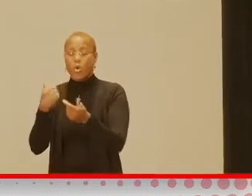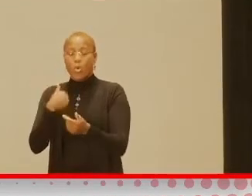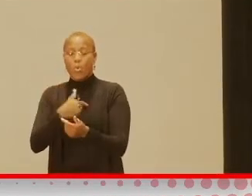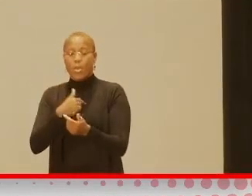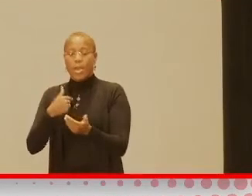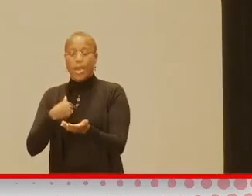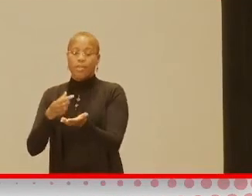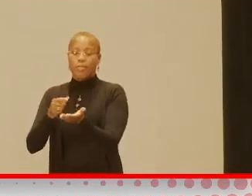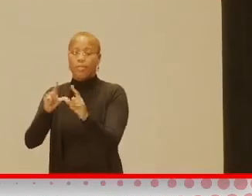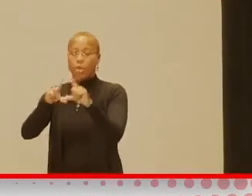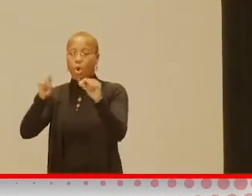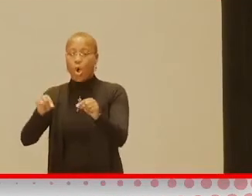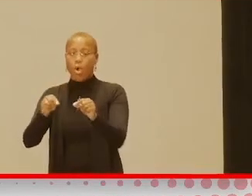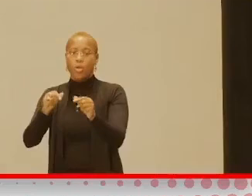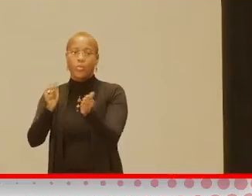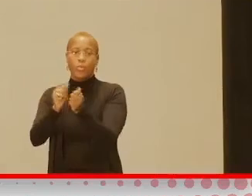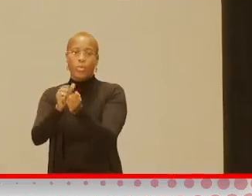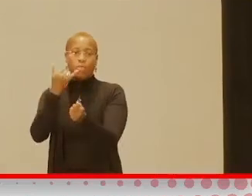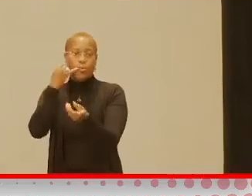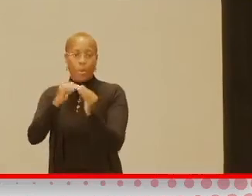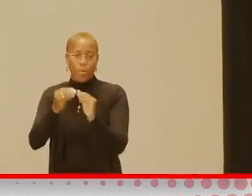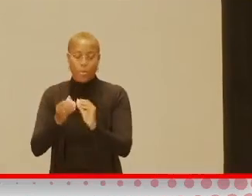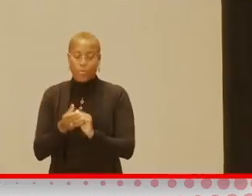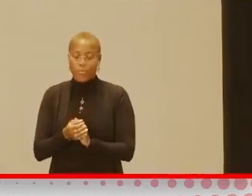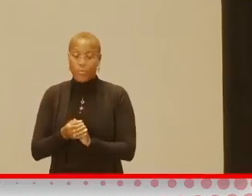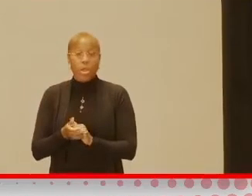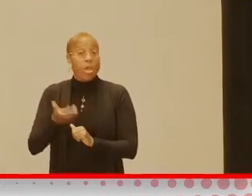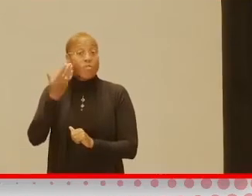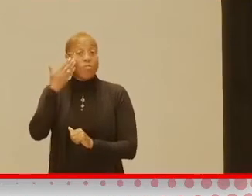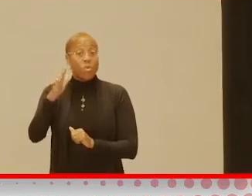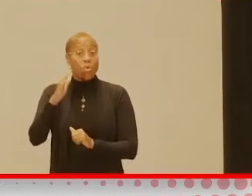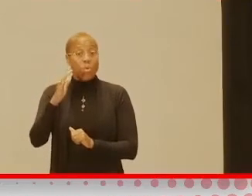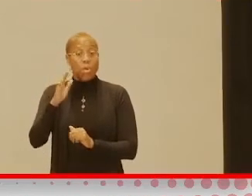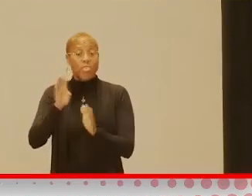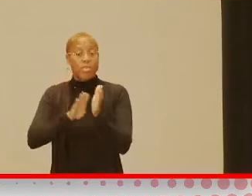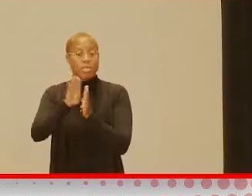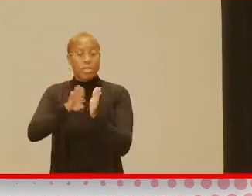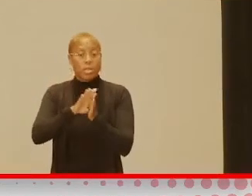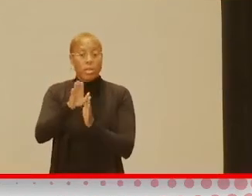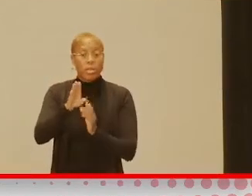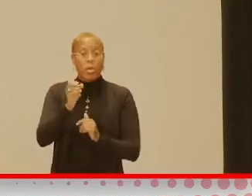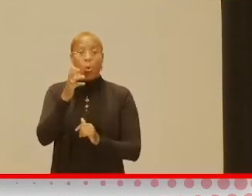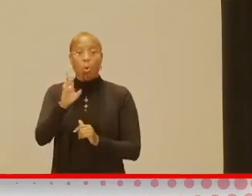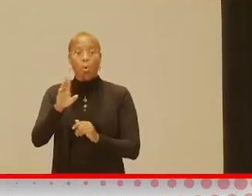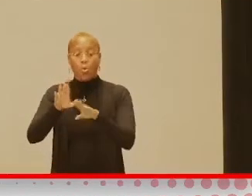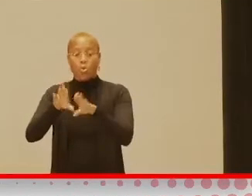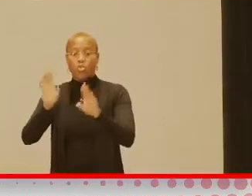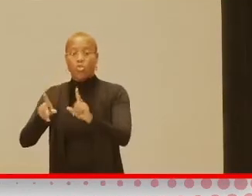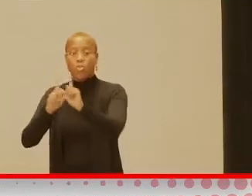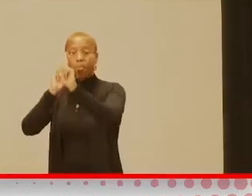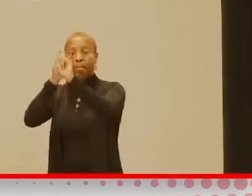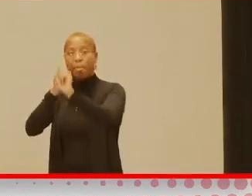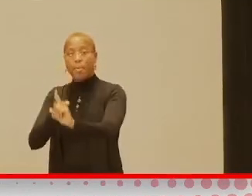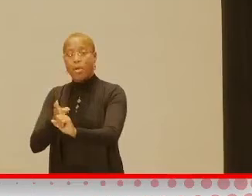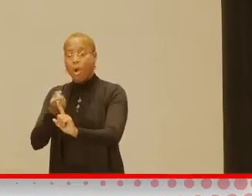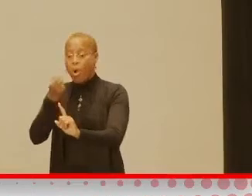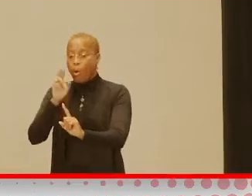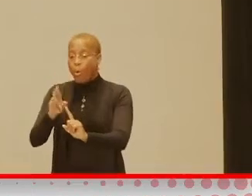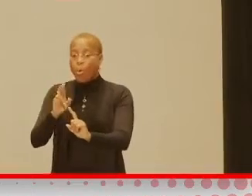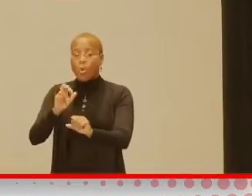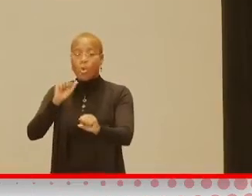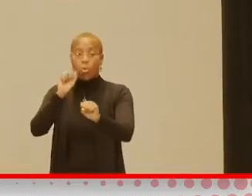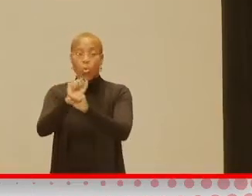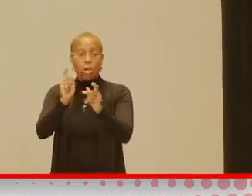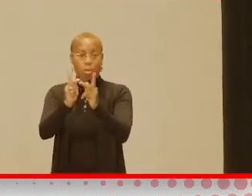to take as many as you like. If you're not sure about development and children's milestones or if you work in a place where